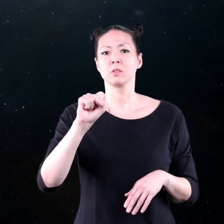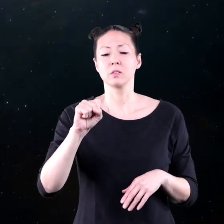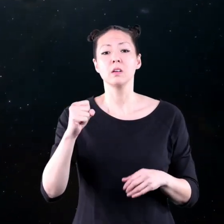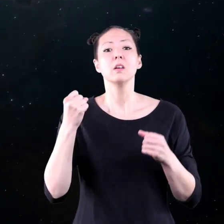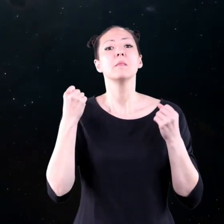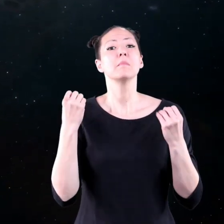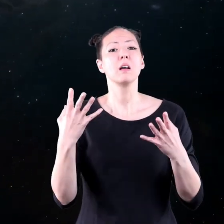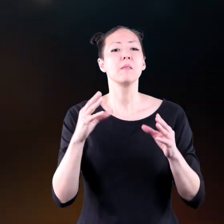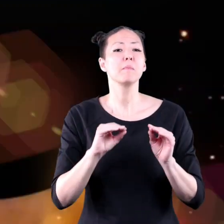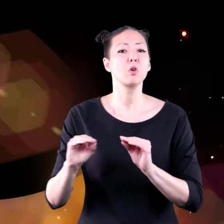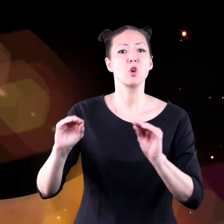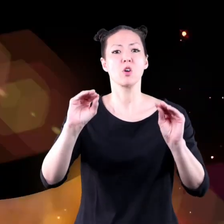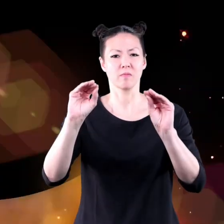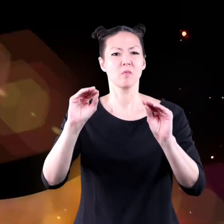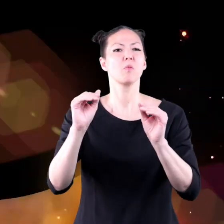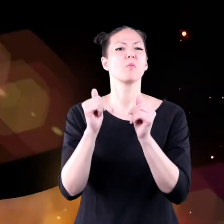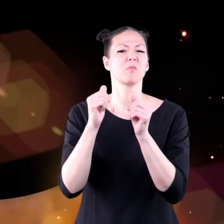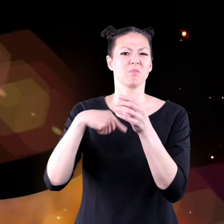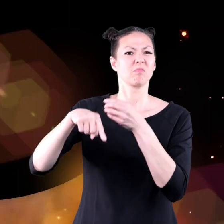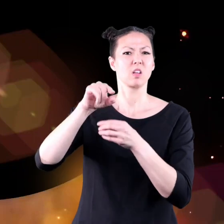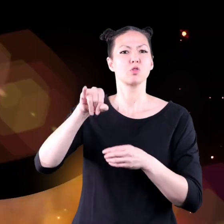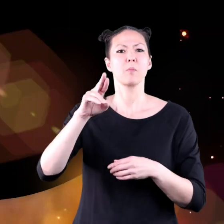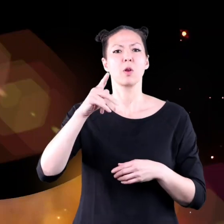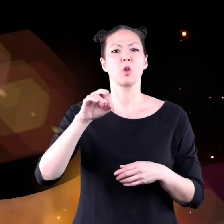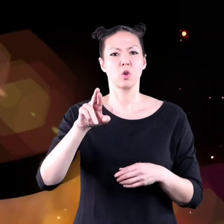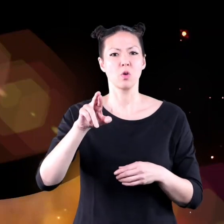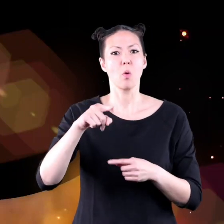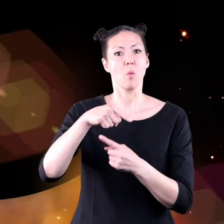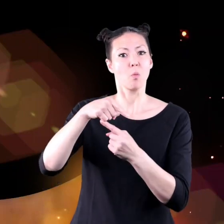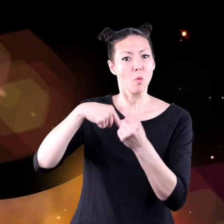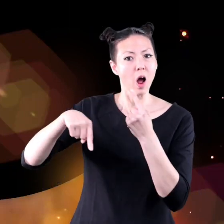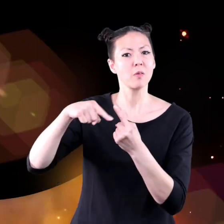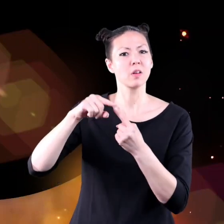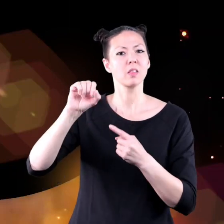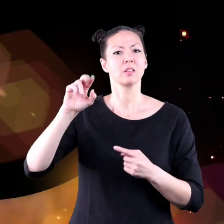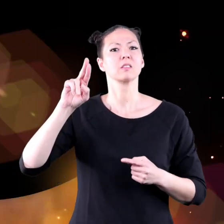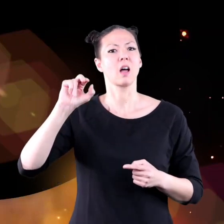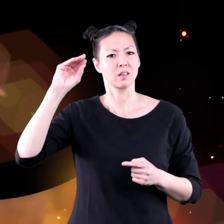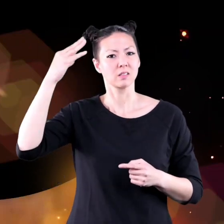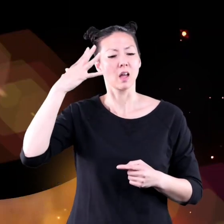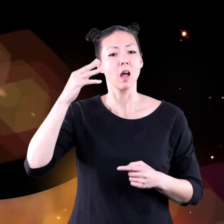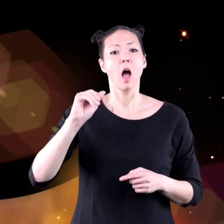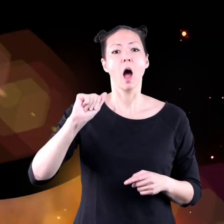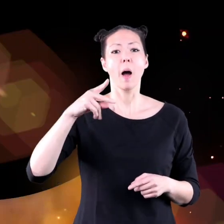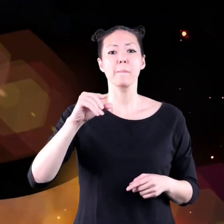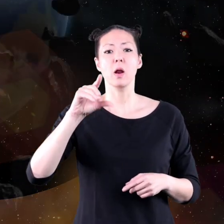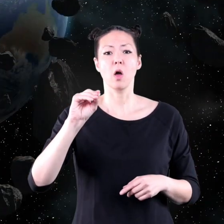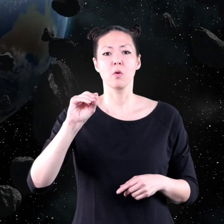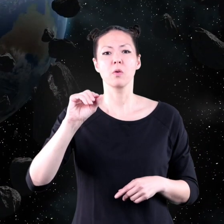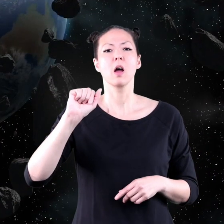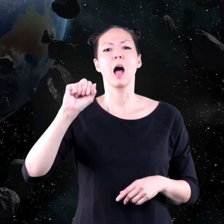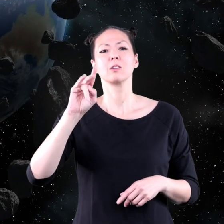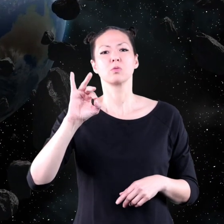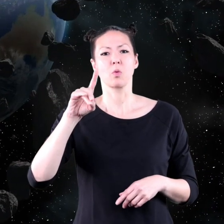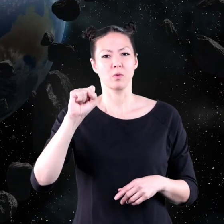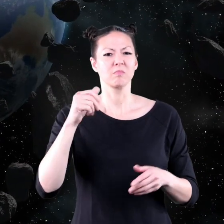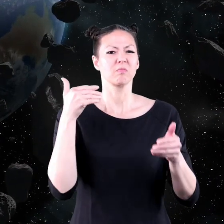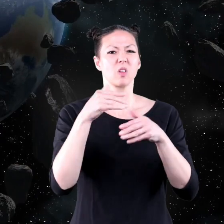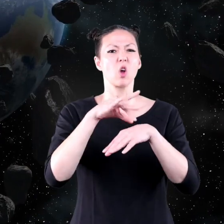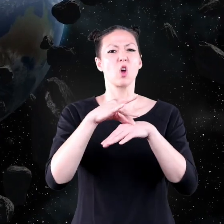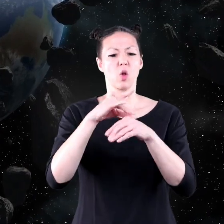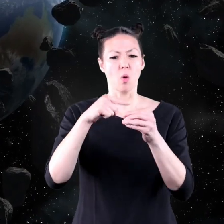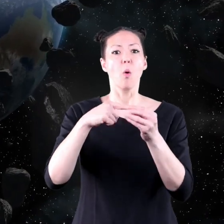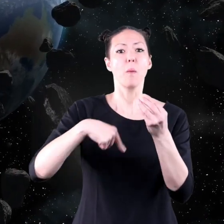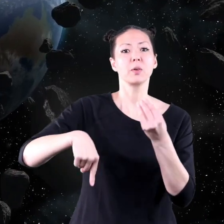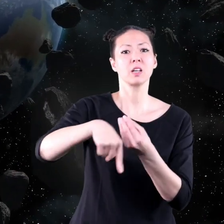asteroids. Many move with the planet Jupiter as it moves around the sun. Apollo asteroids are a group of